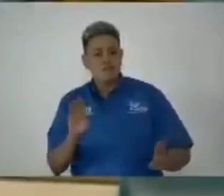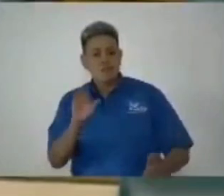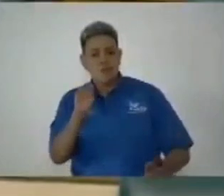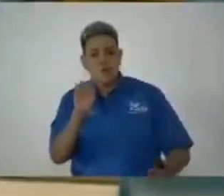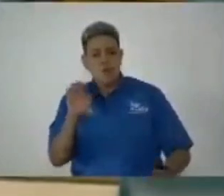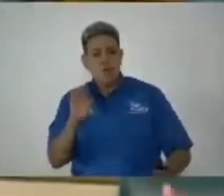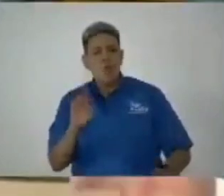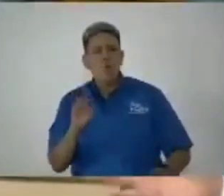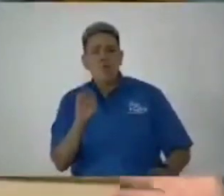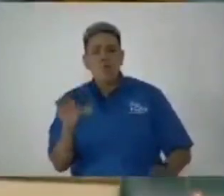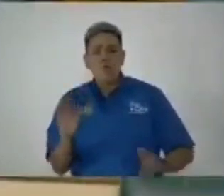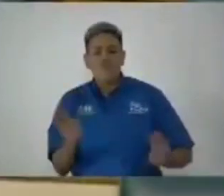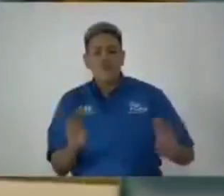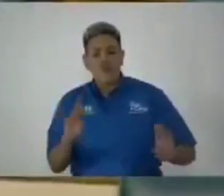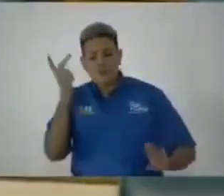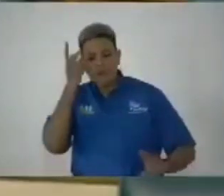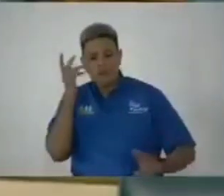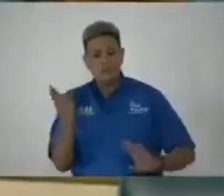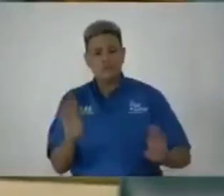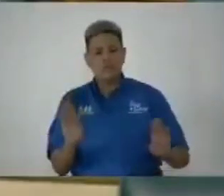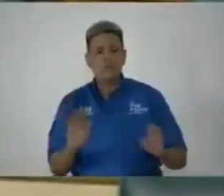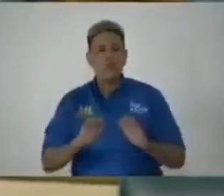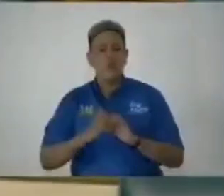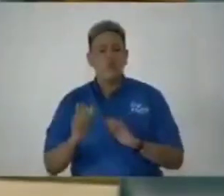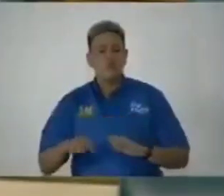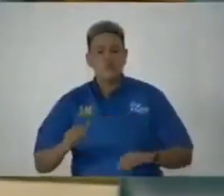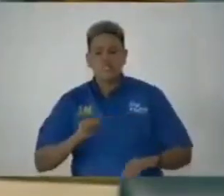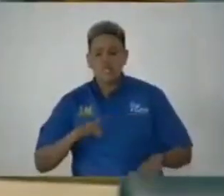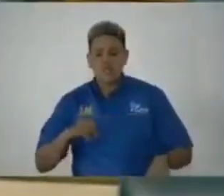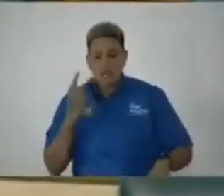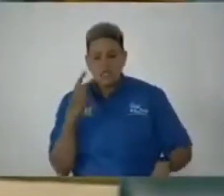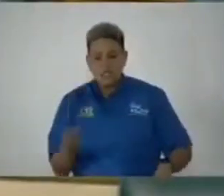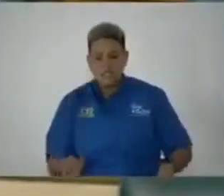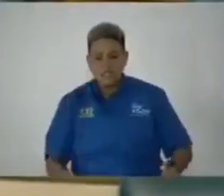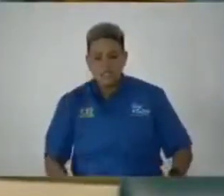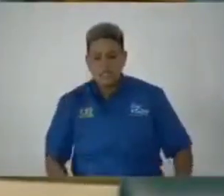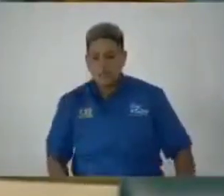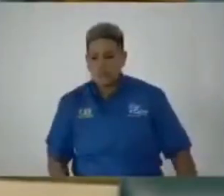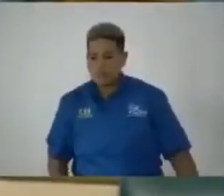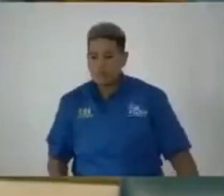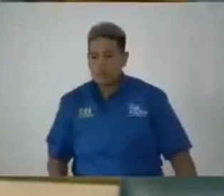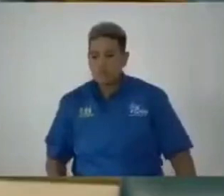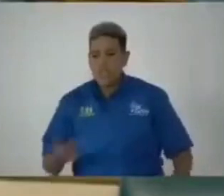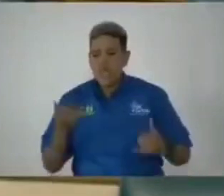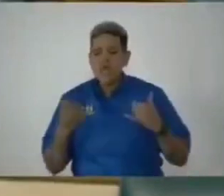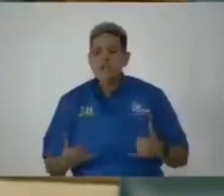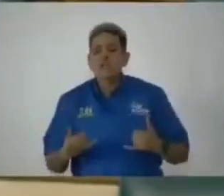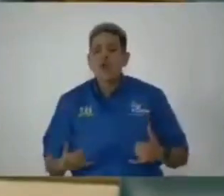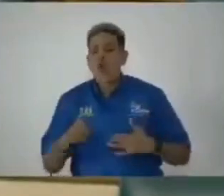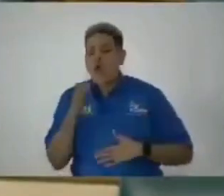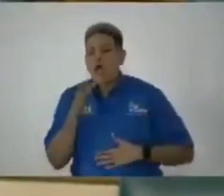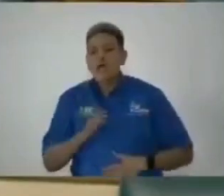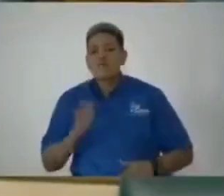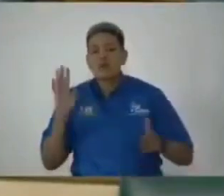This political code of conduct. I have not seen it. And now, Madam Speaker,